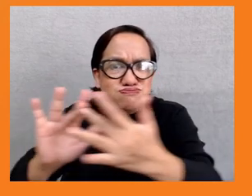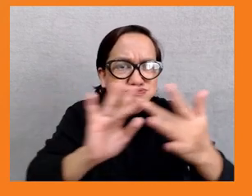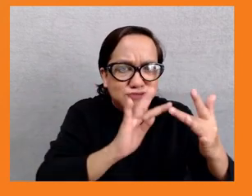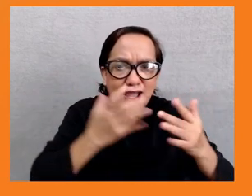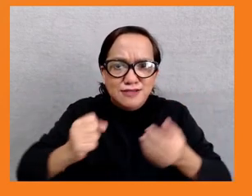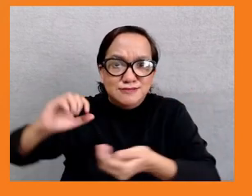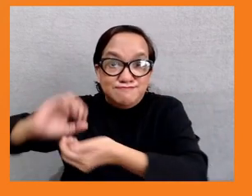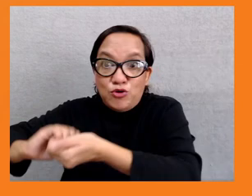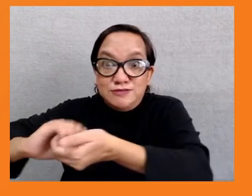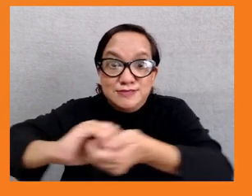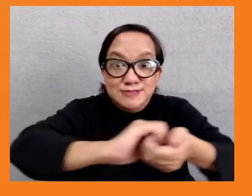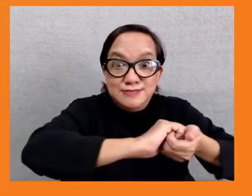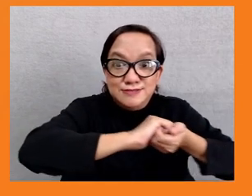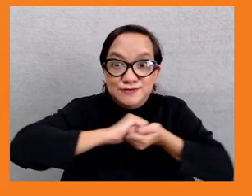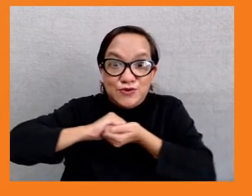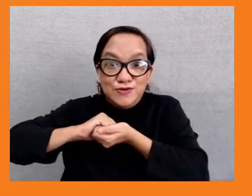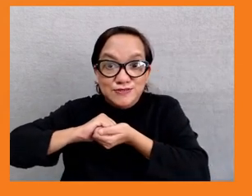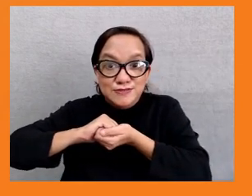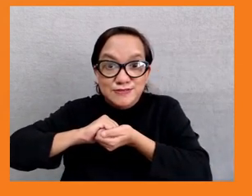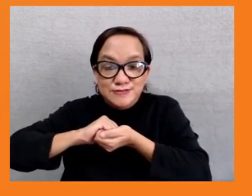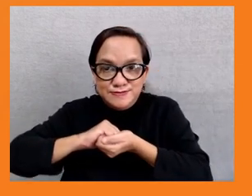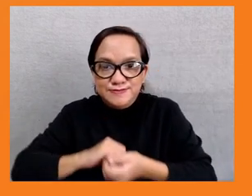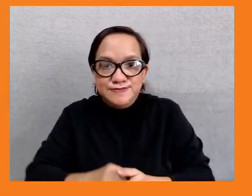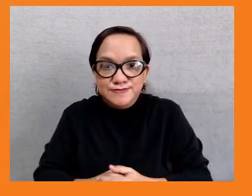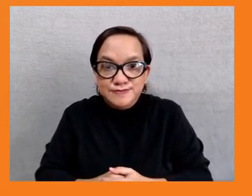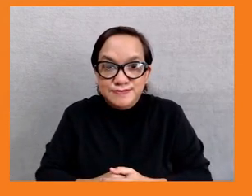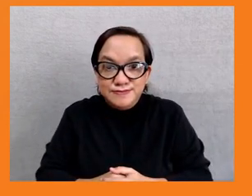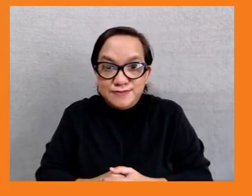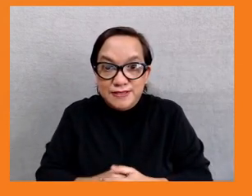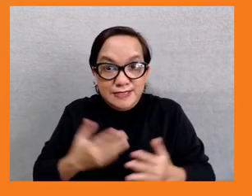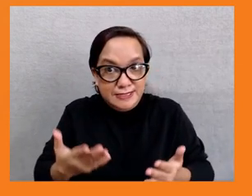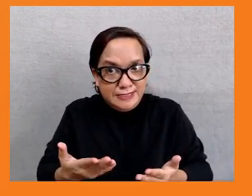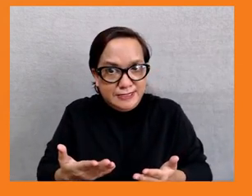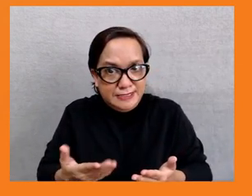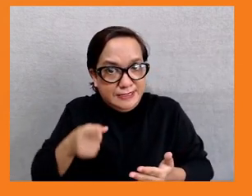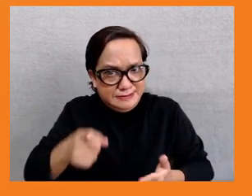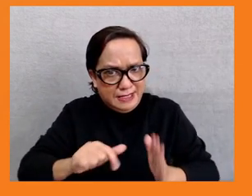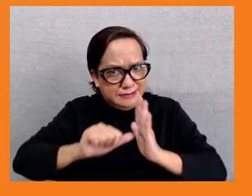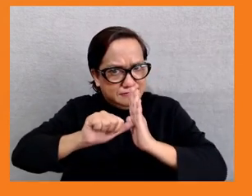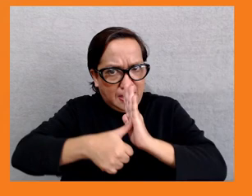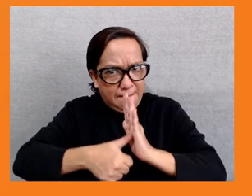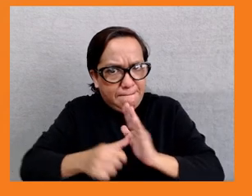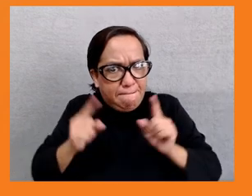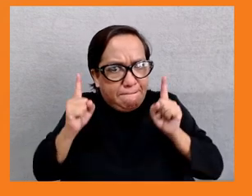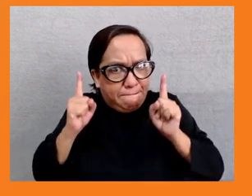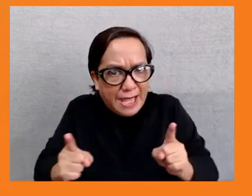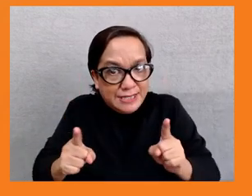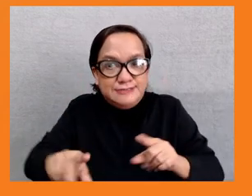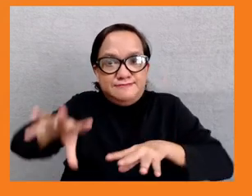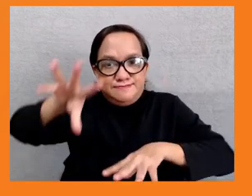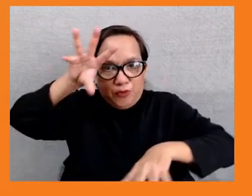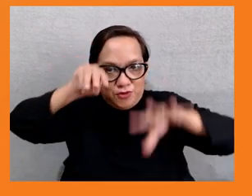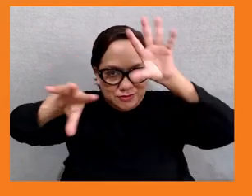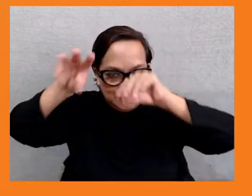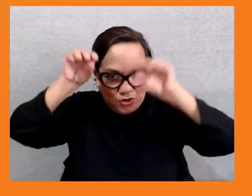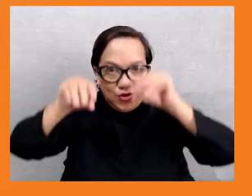The second area I wanted to emphasize is the need to address the learning losses that occurred in many countries when